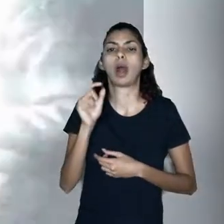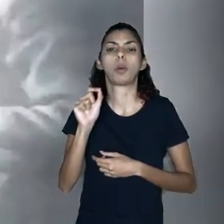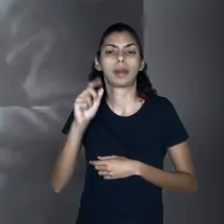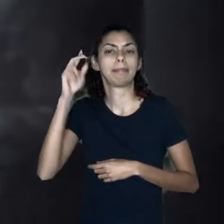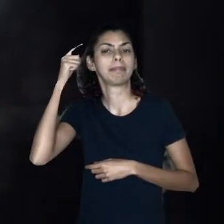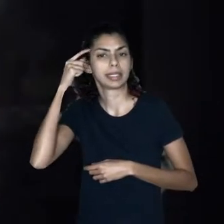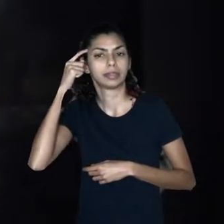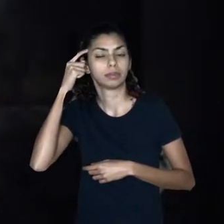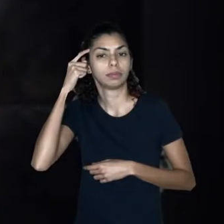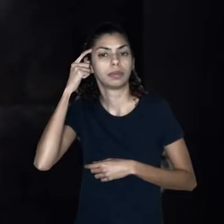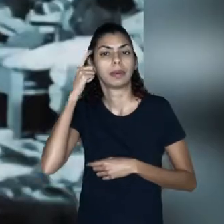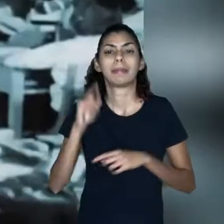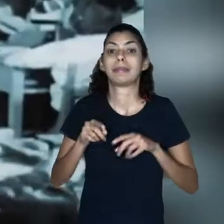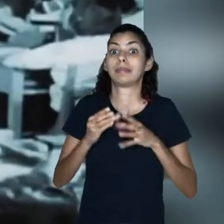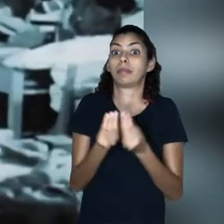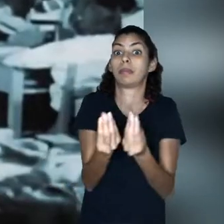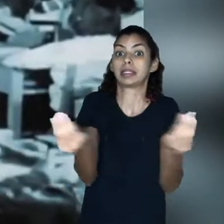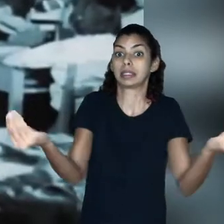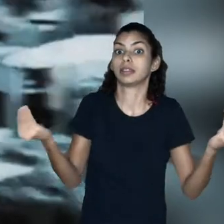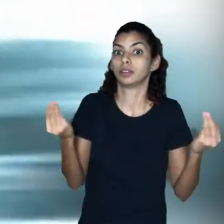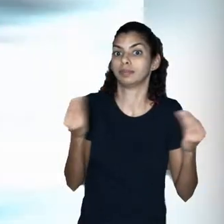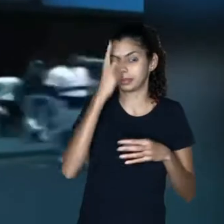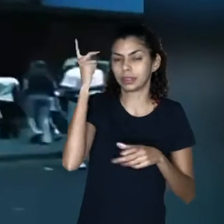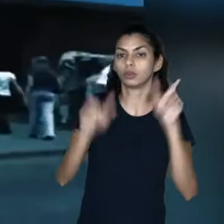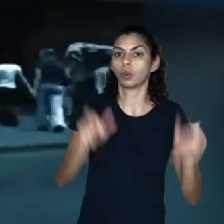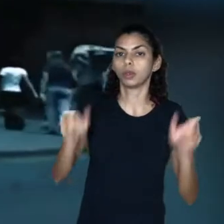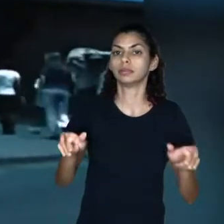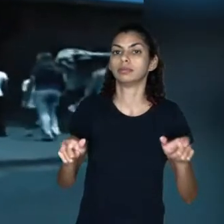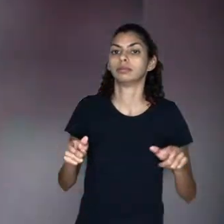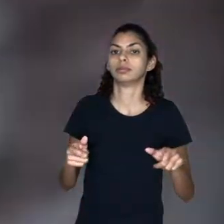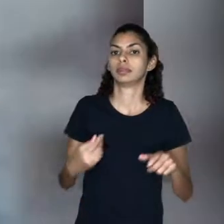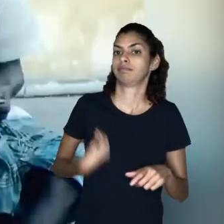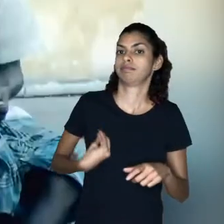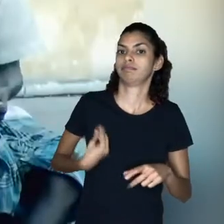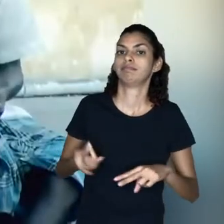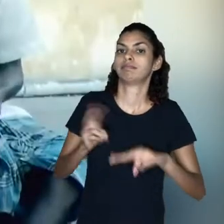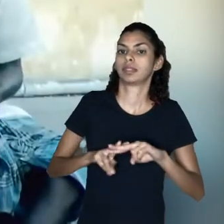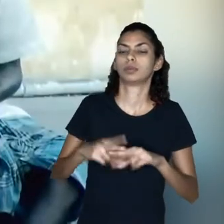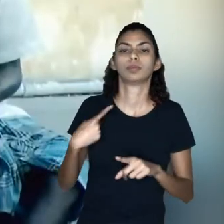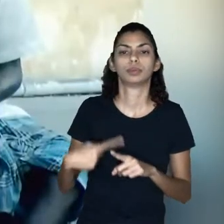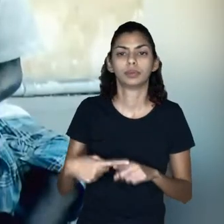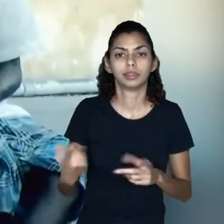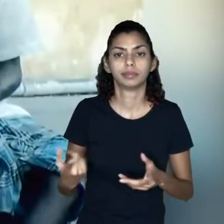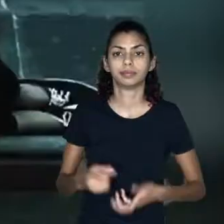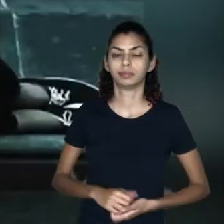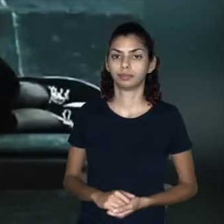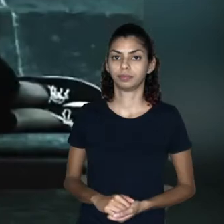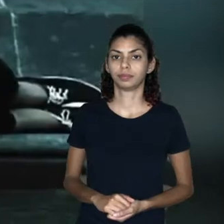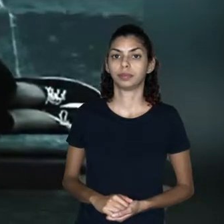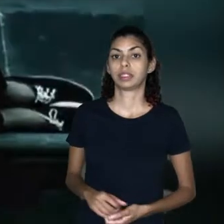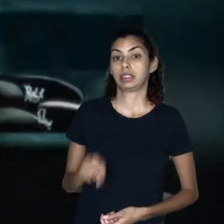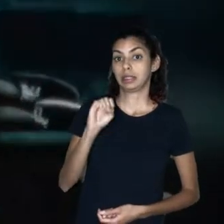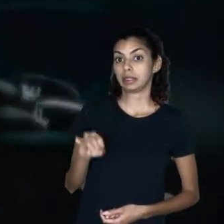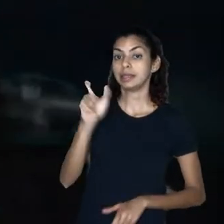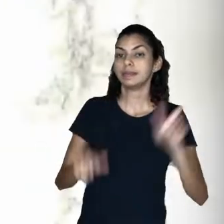If people have the right to education, why are over a billion adults unable to read?